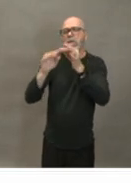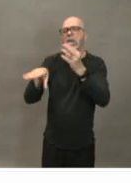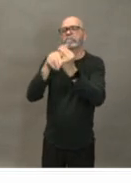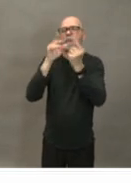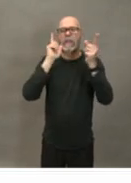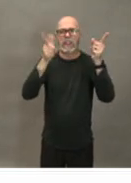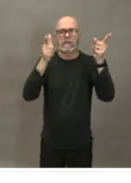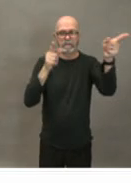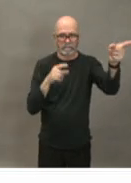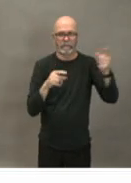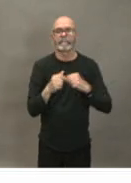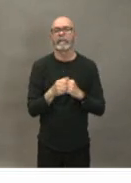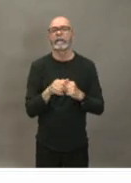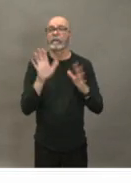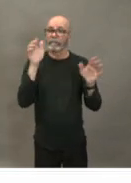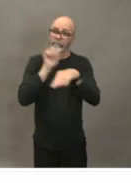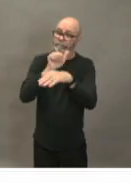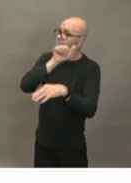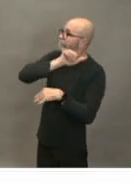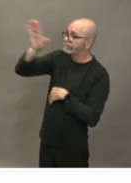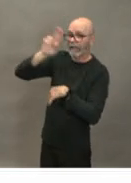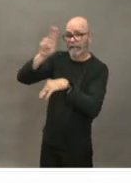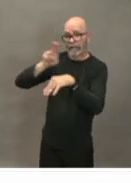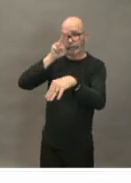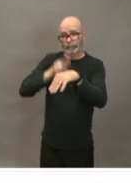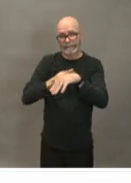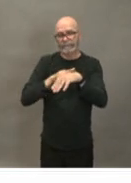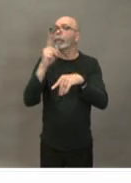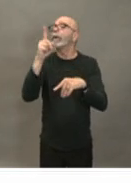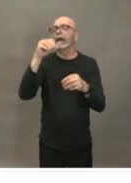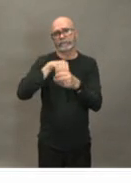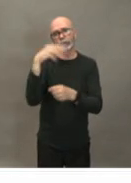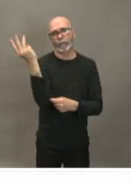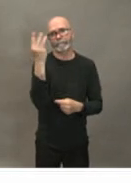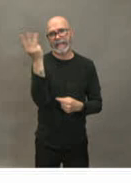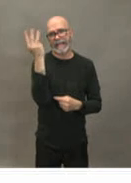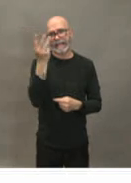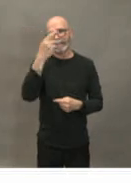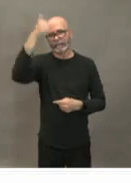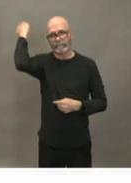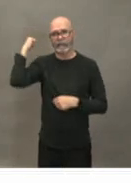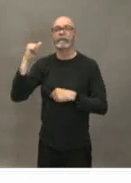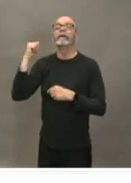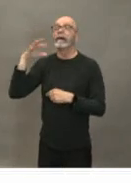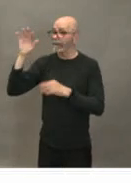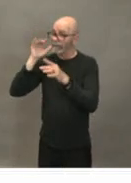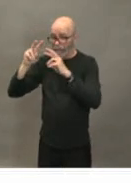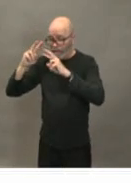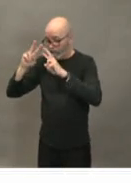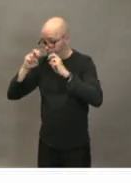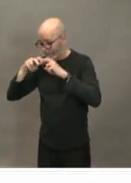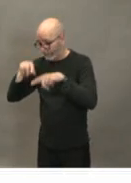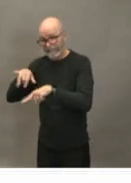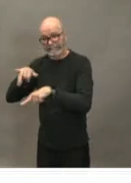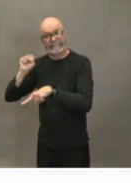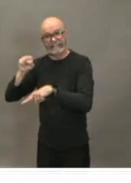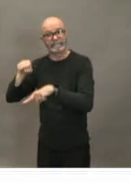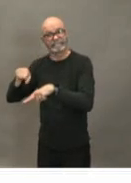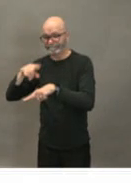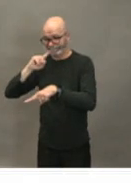lab in winnipeg uh if that tested positive the lab is going to phone